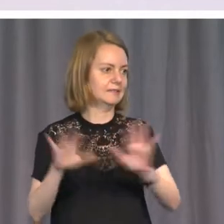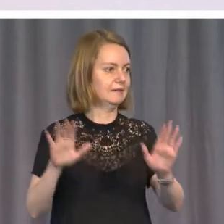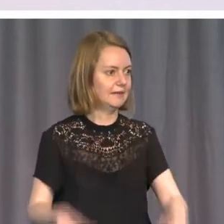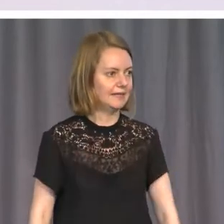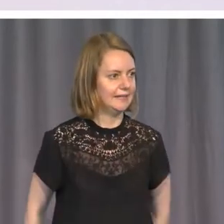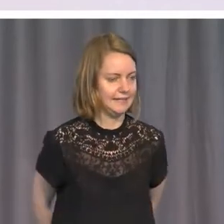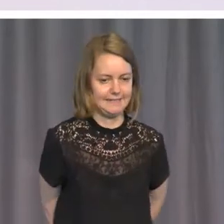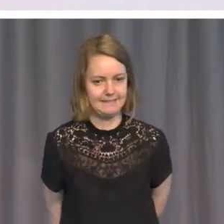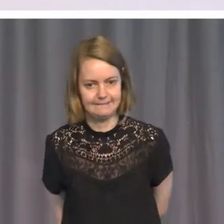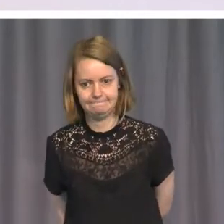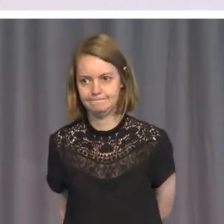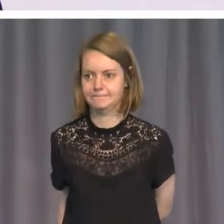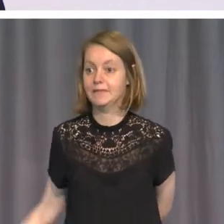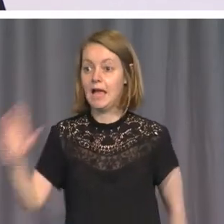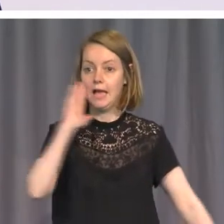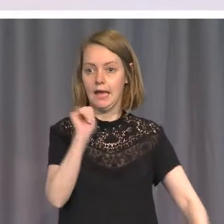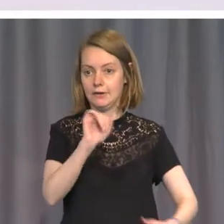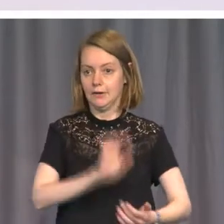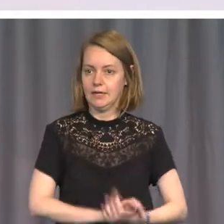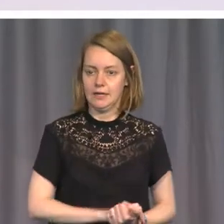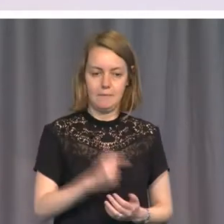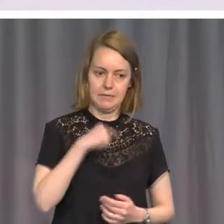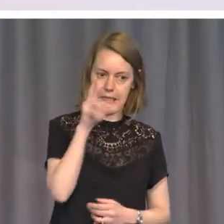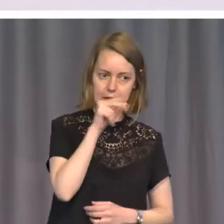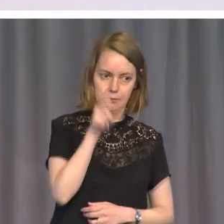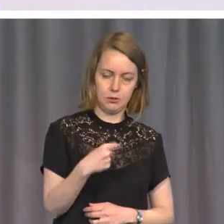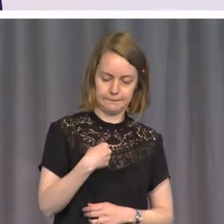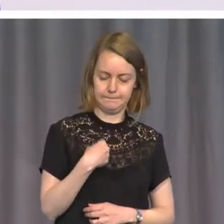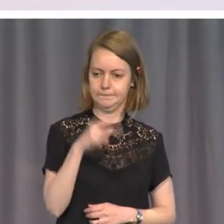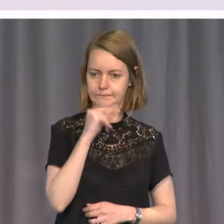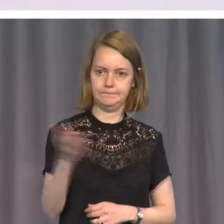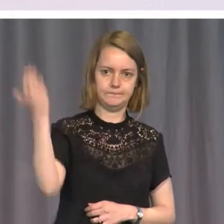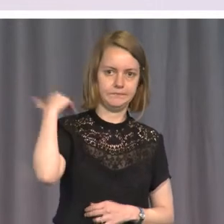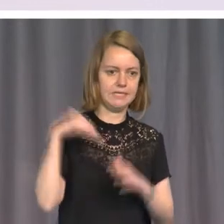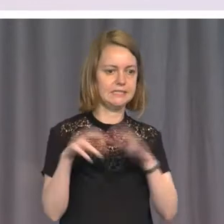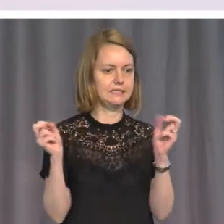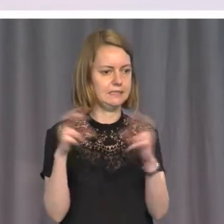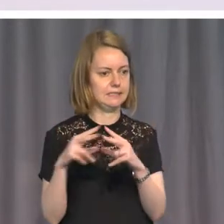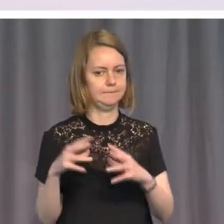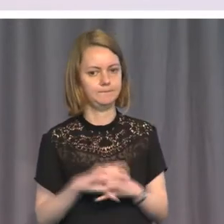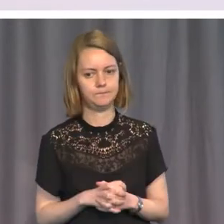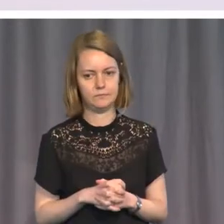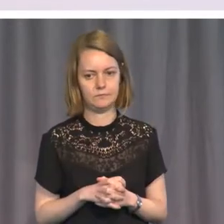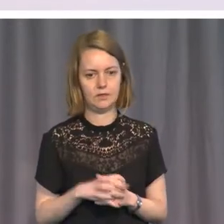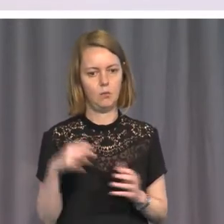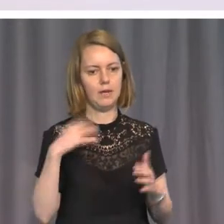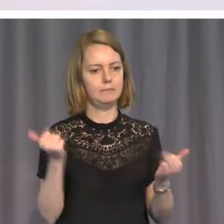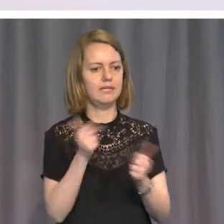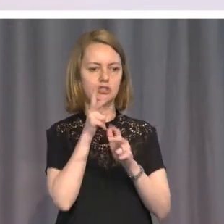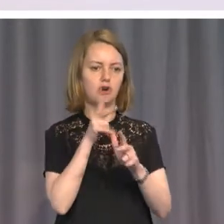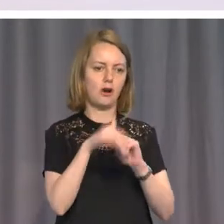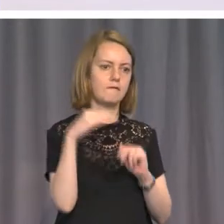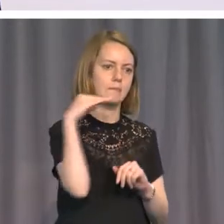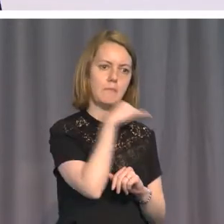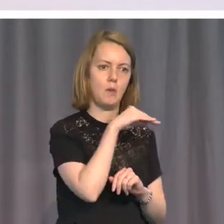Anyway, in my youth in Sydney, we joked about Melbourne's